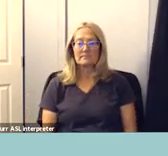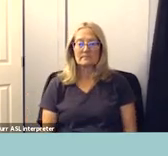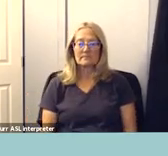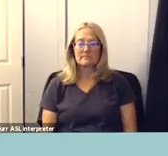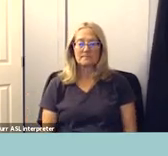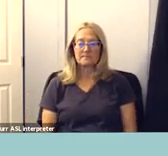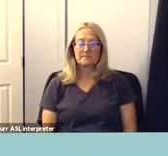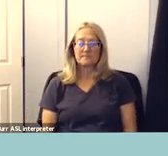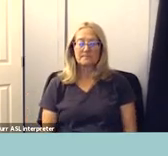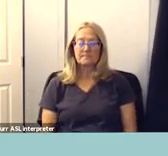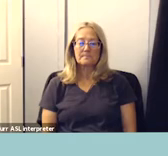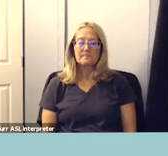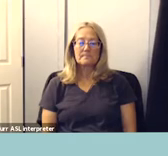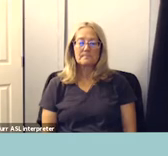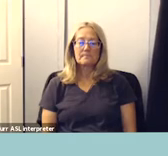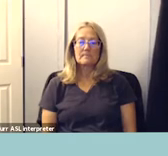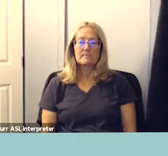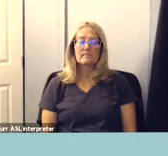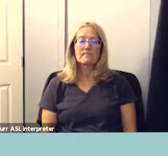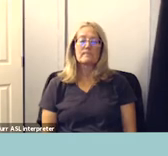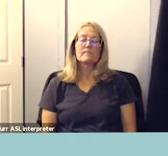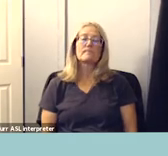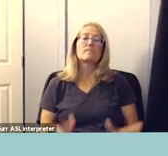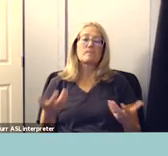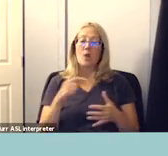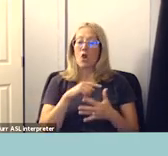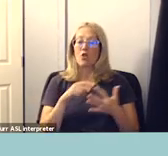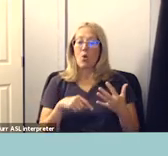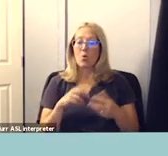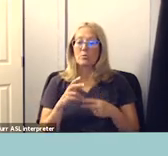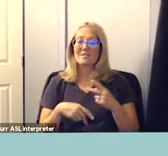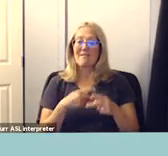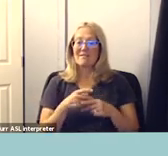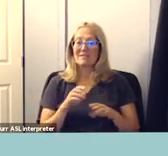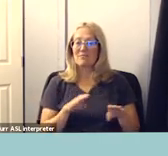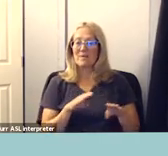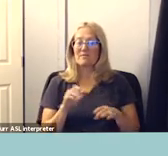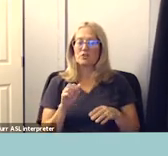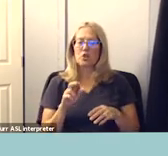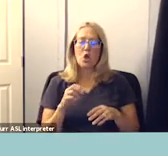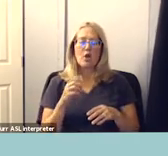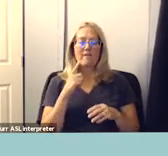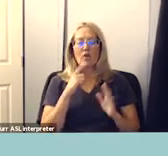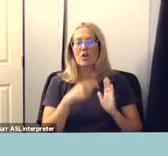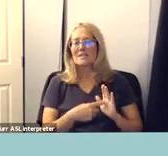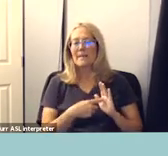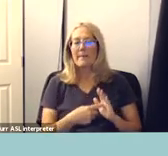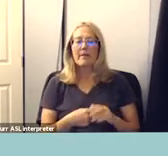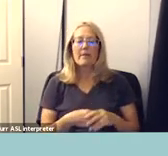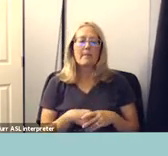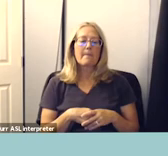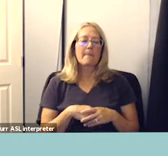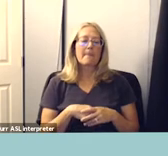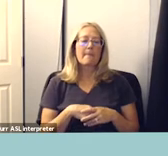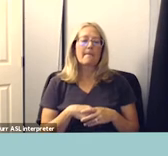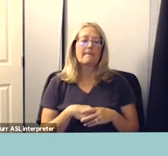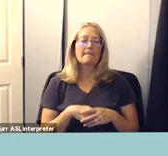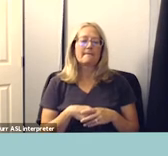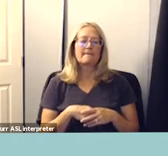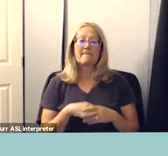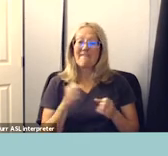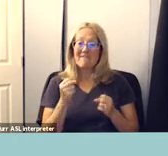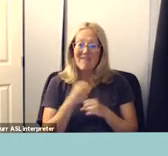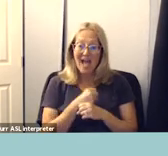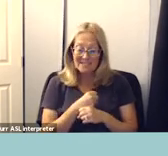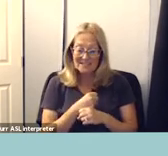um these types of behaviors um really are anything from um a mutual fight